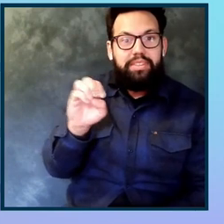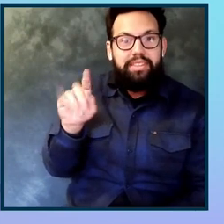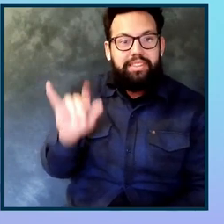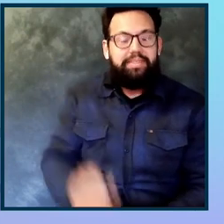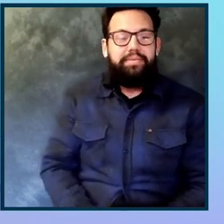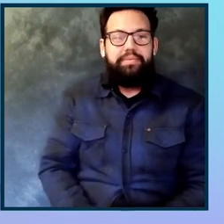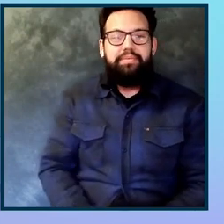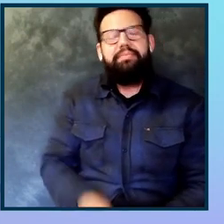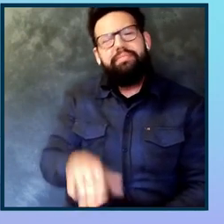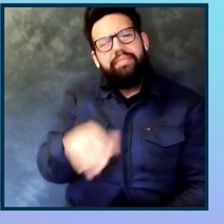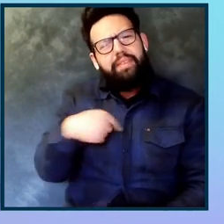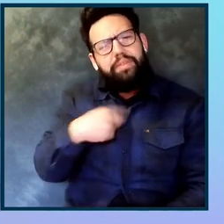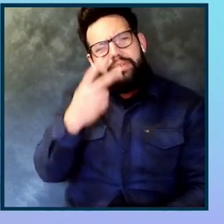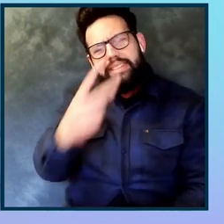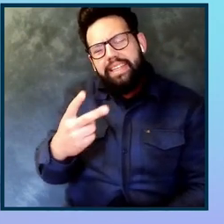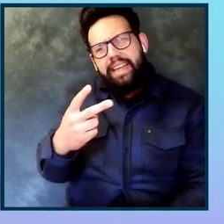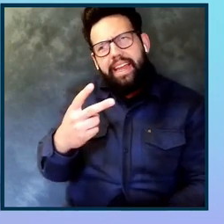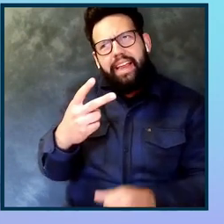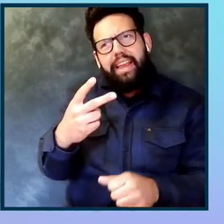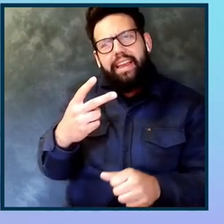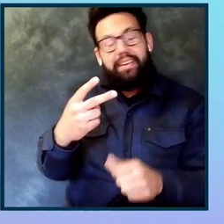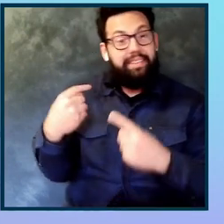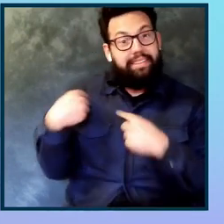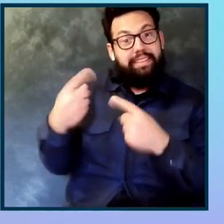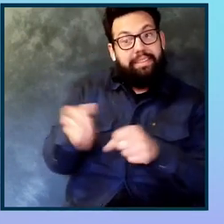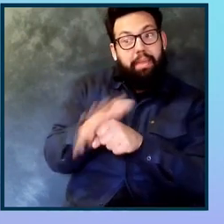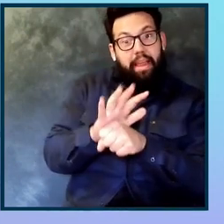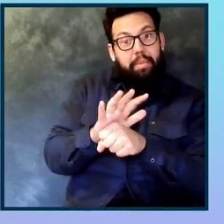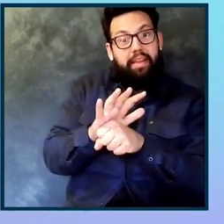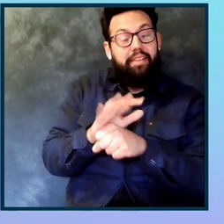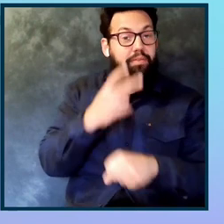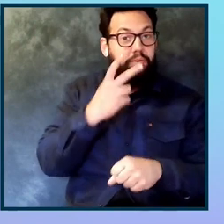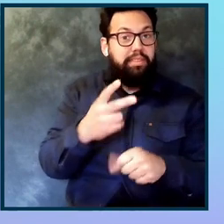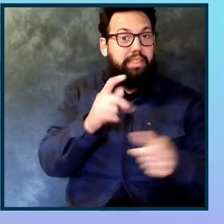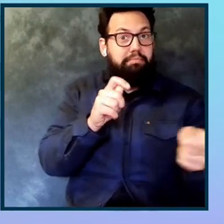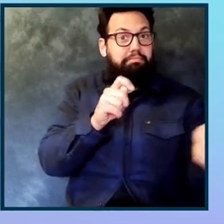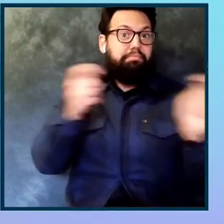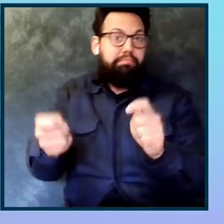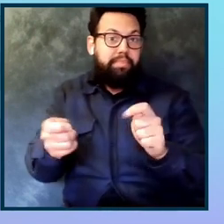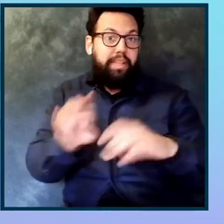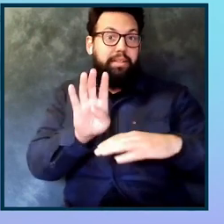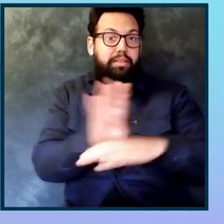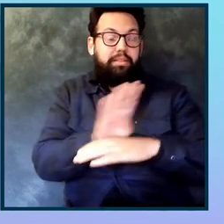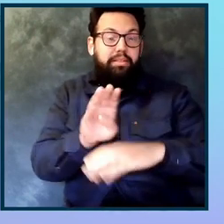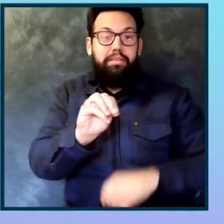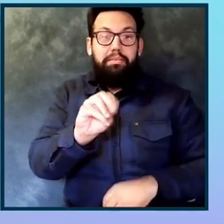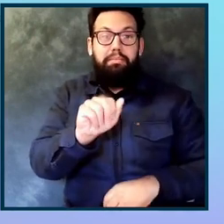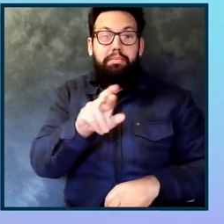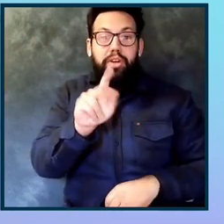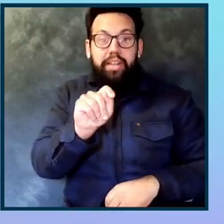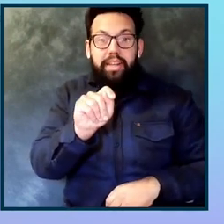shift in the market during the pandemic? And are organizations and people giving accessibility